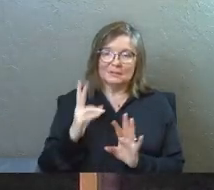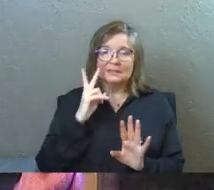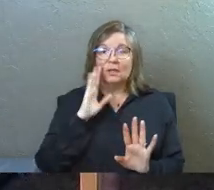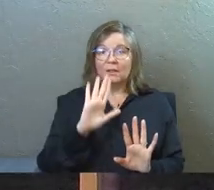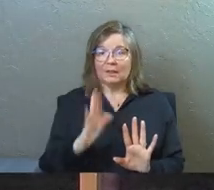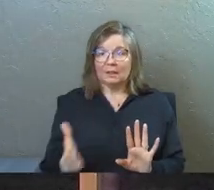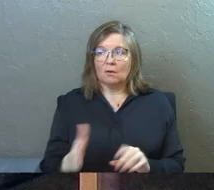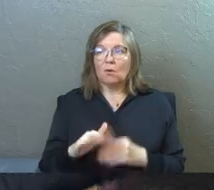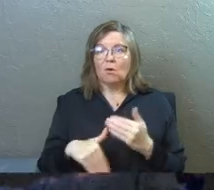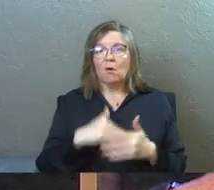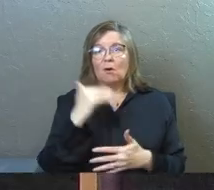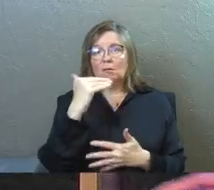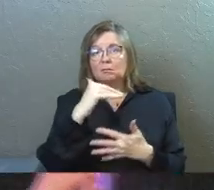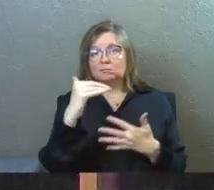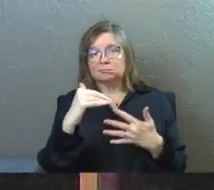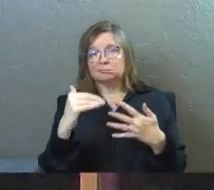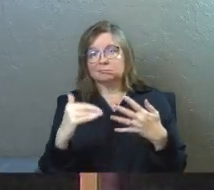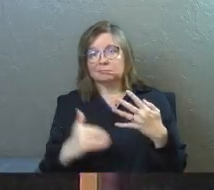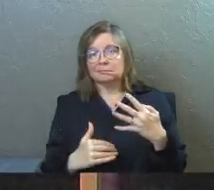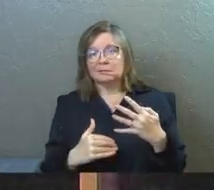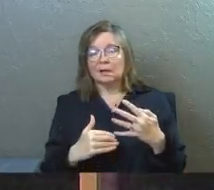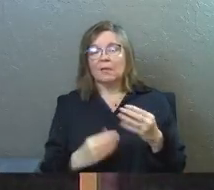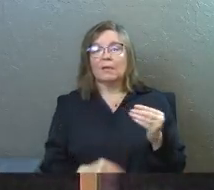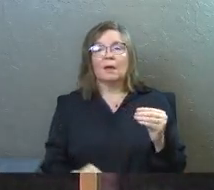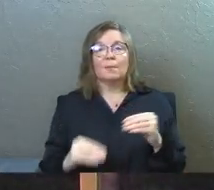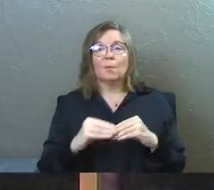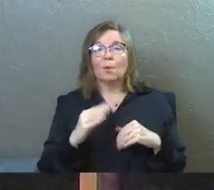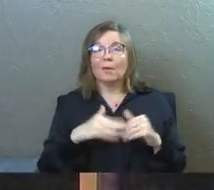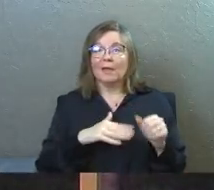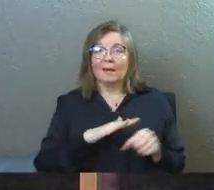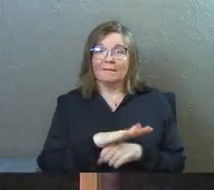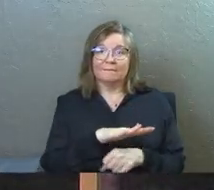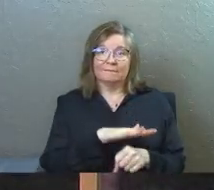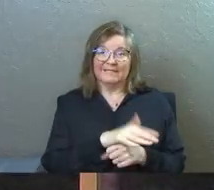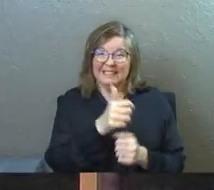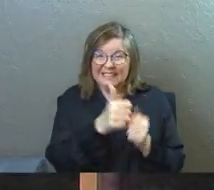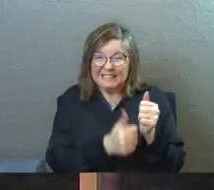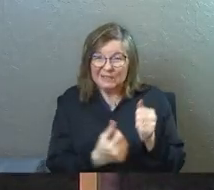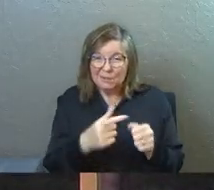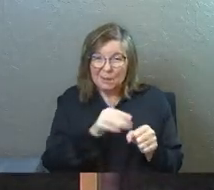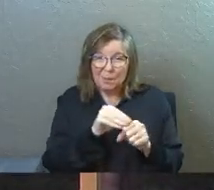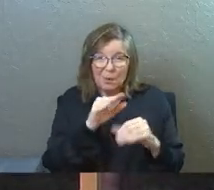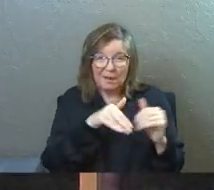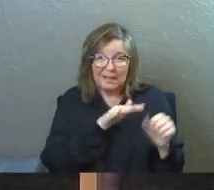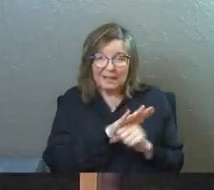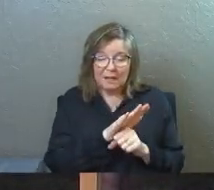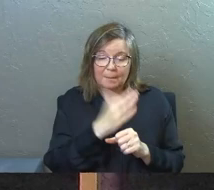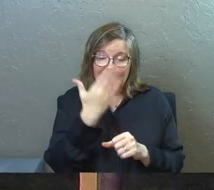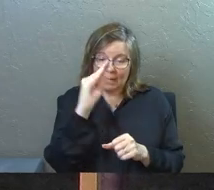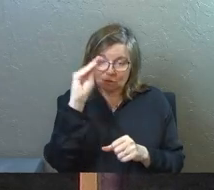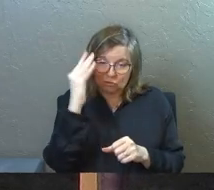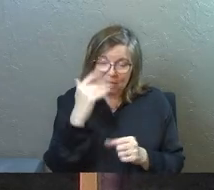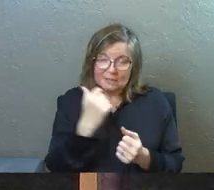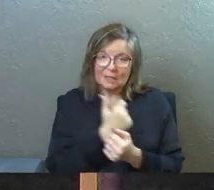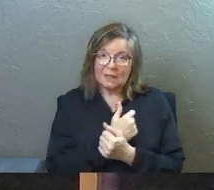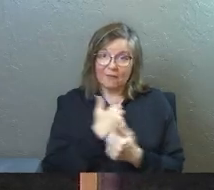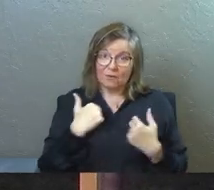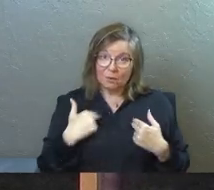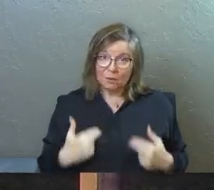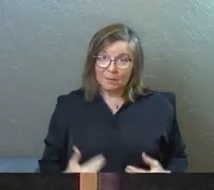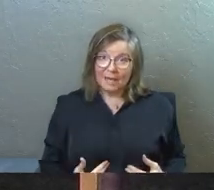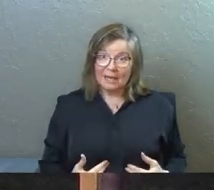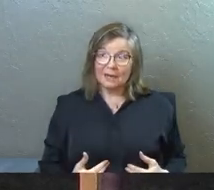See, here's the thing. All these callings, they're more than enough. But in God's grace and his love for